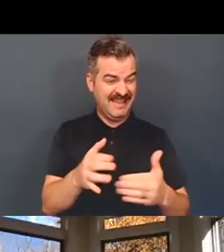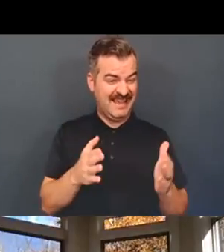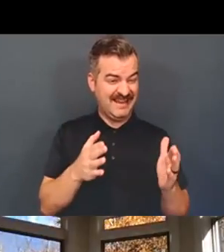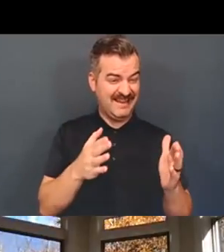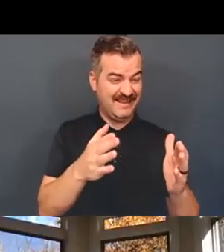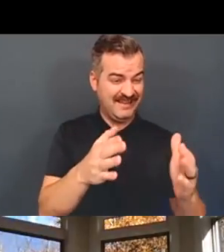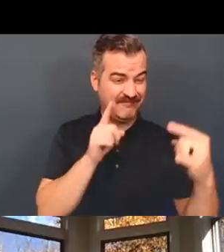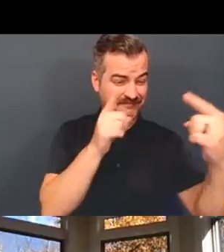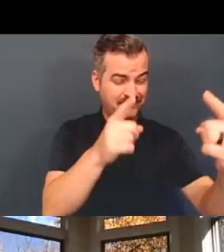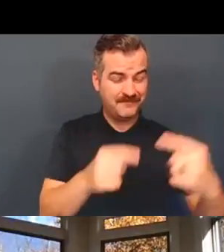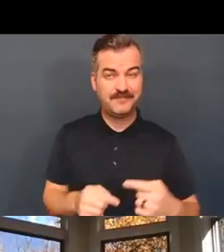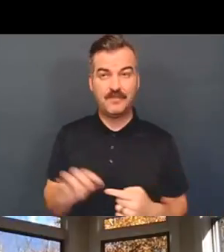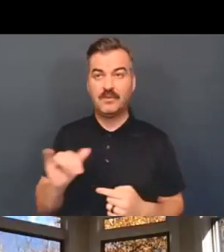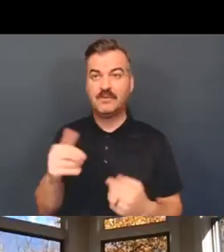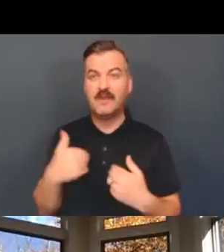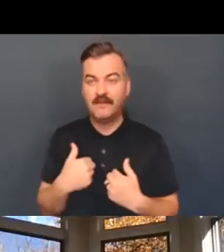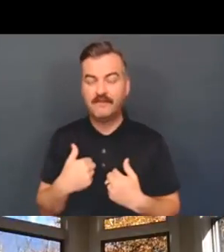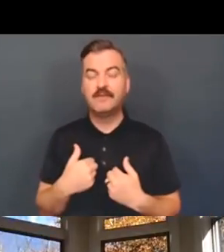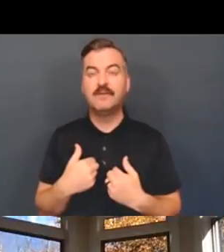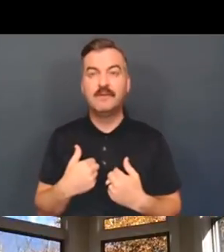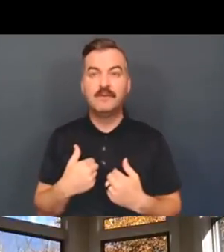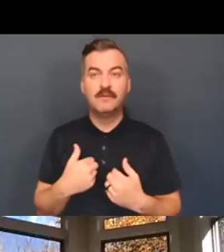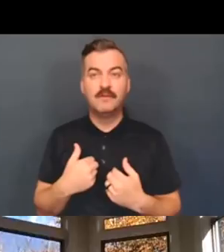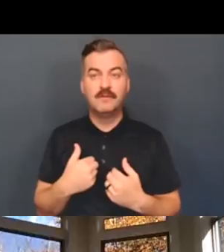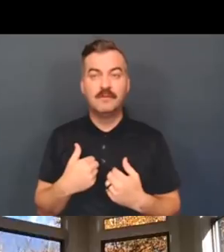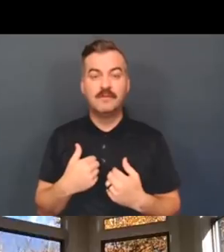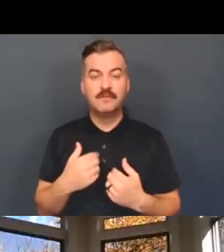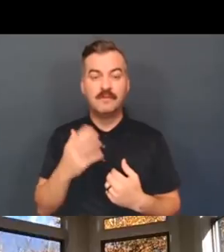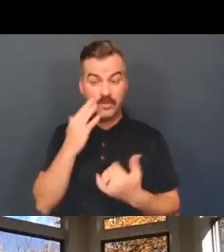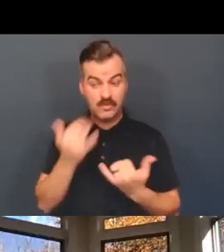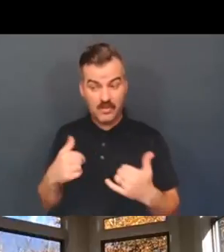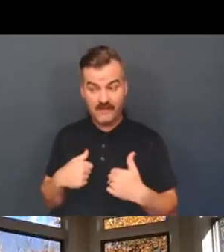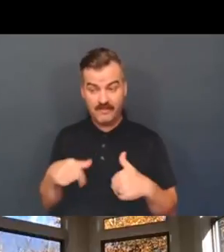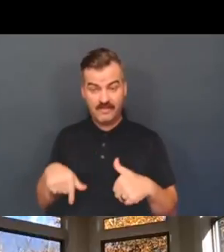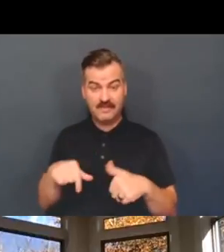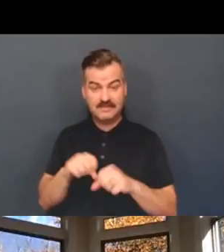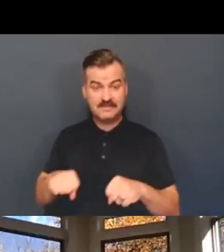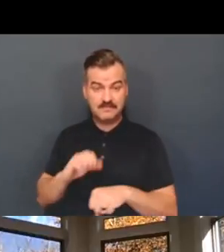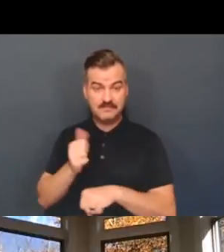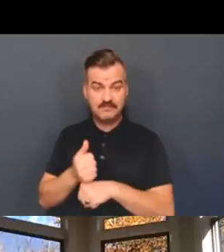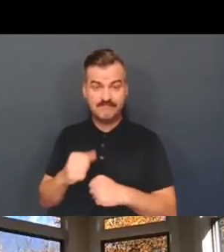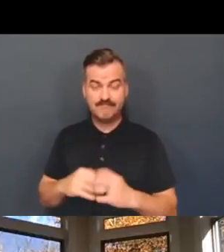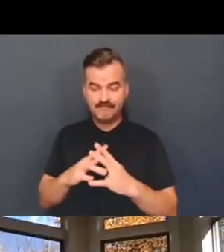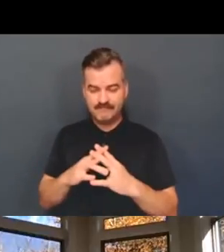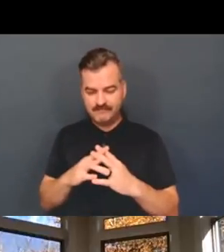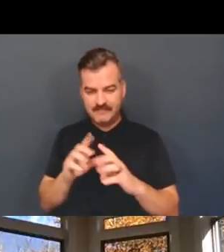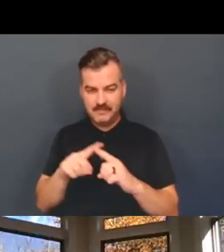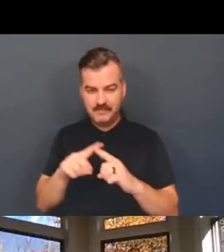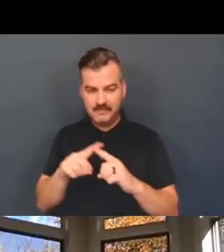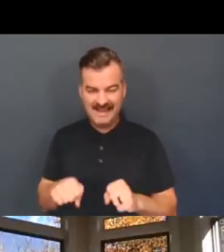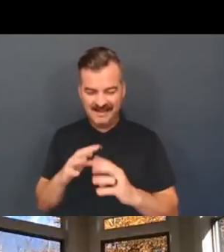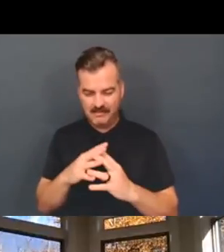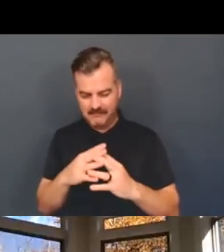And I think there are also, you know, while we do have this system, many, many ways to make it